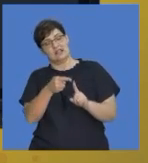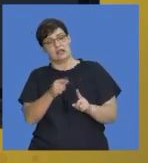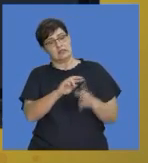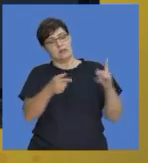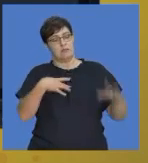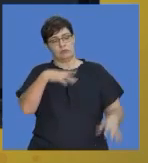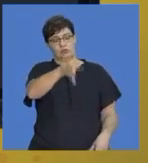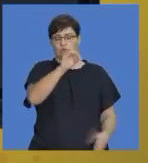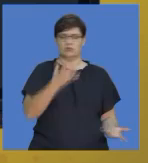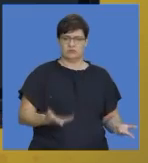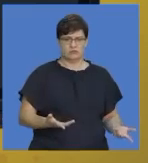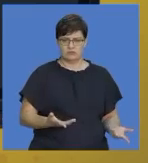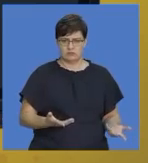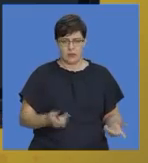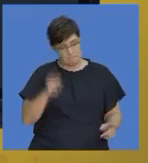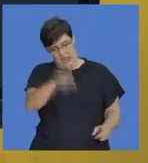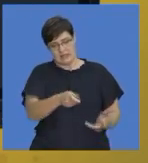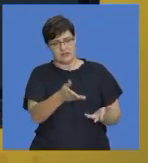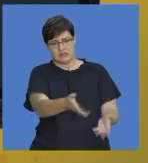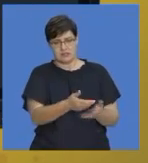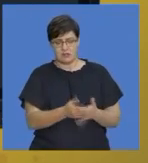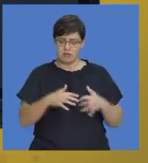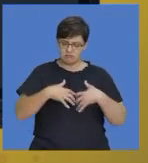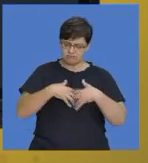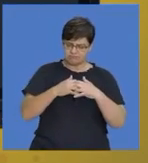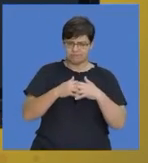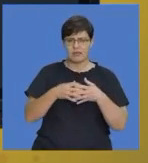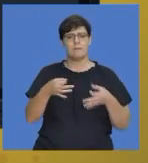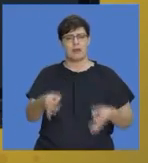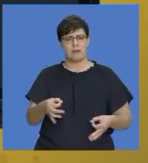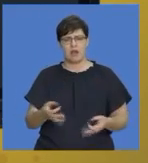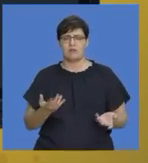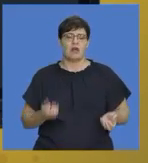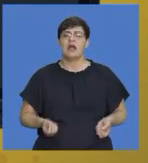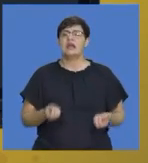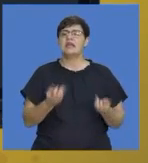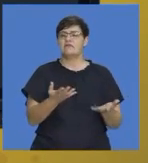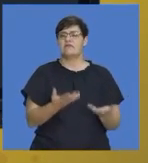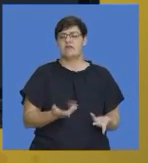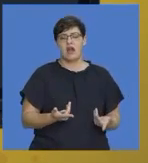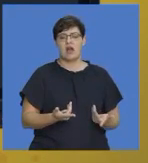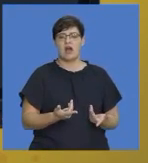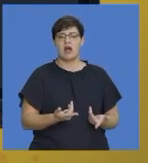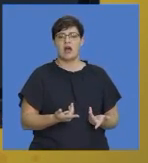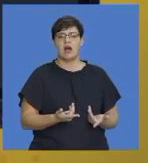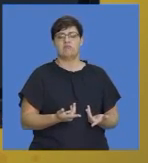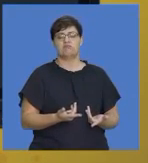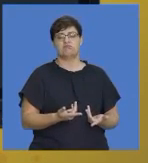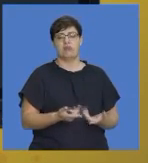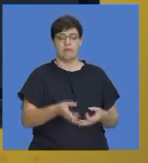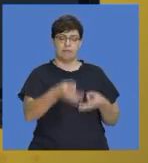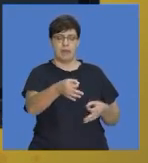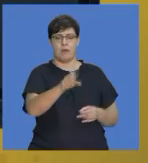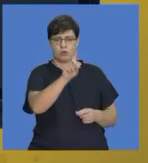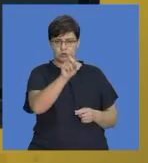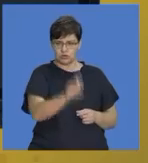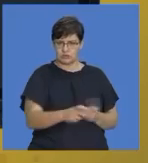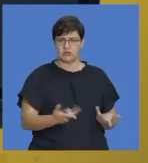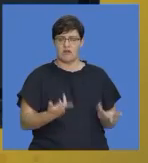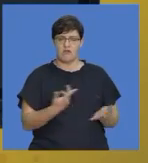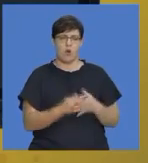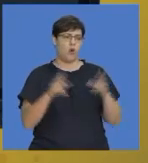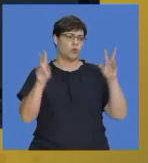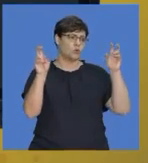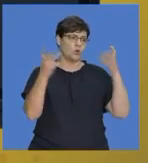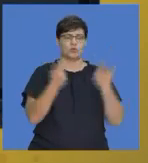The people that set the exam papers just basically give you an exam question paper with either quotations or